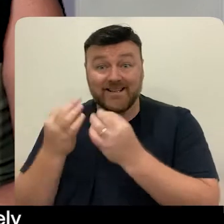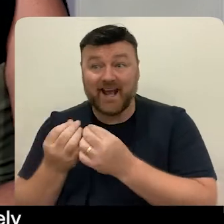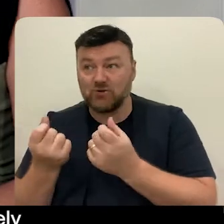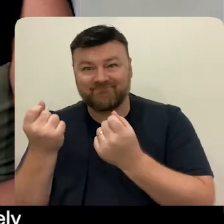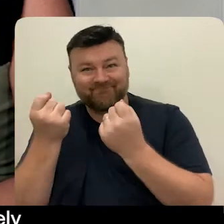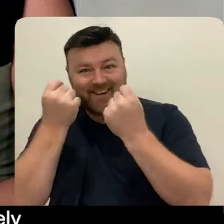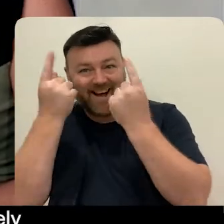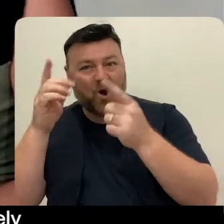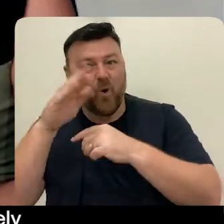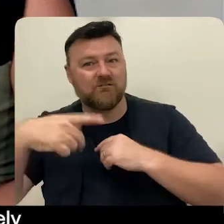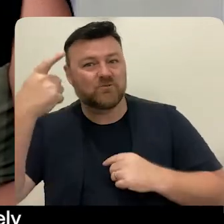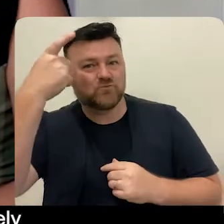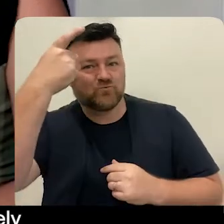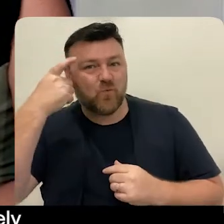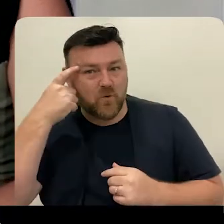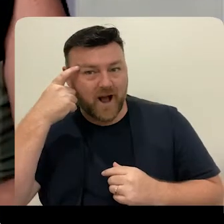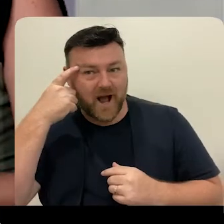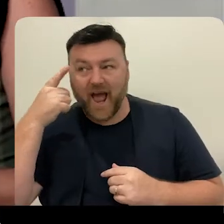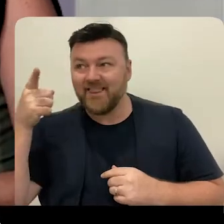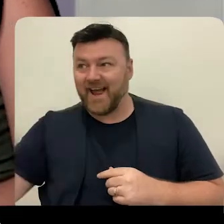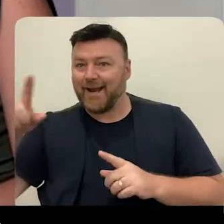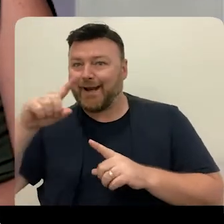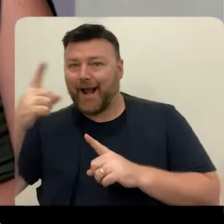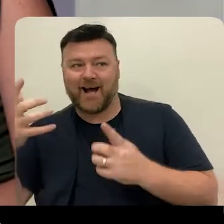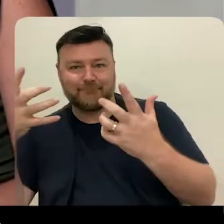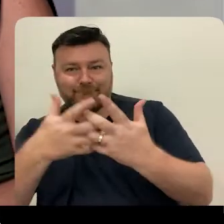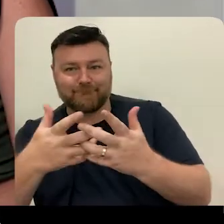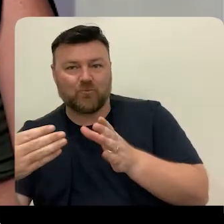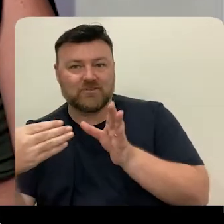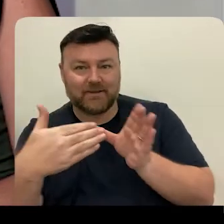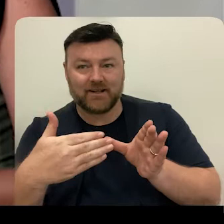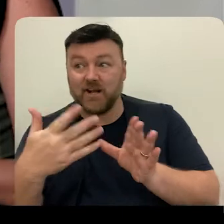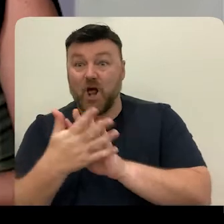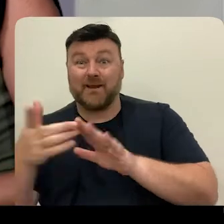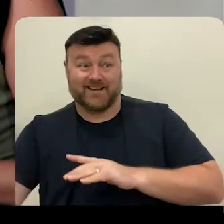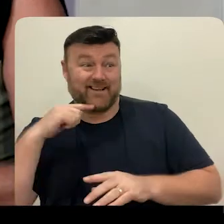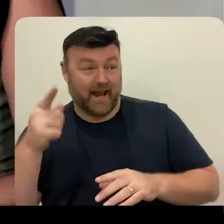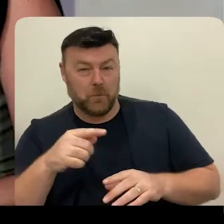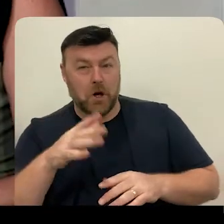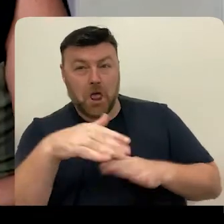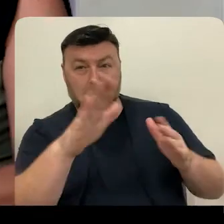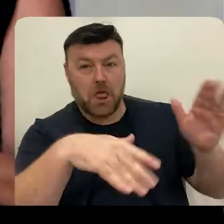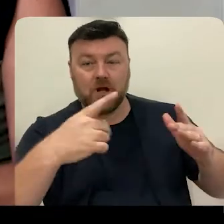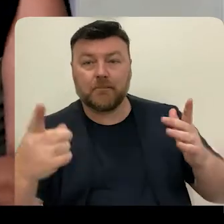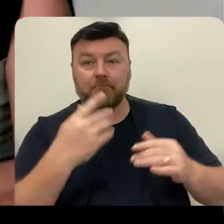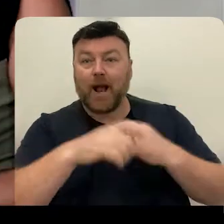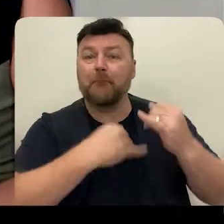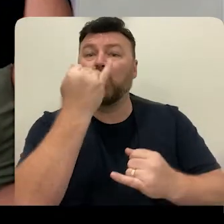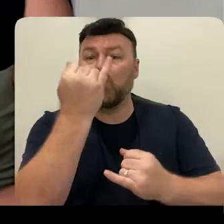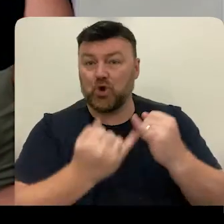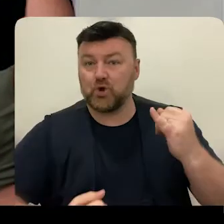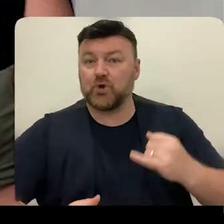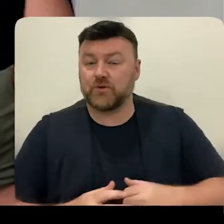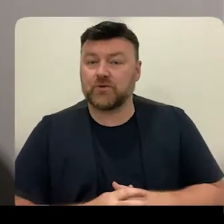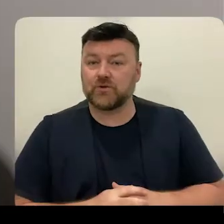if they don't know how to respond appropriately to people who experience complex trauma, they will compound the damage and unwittingly risk